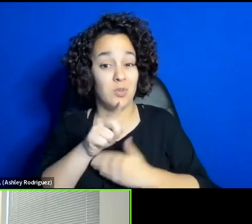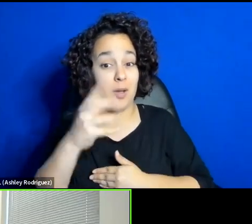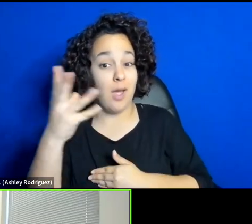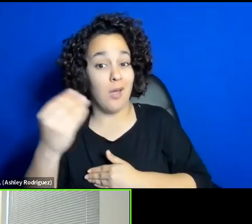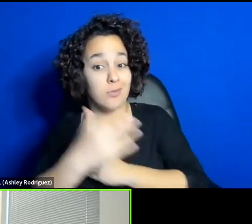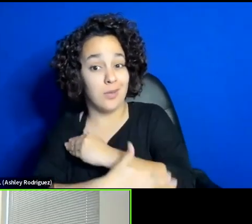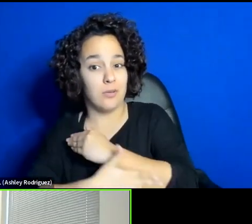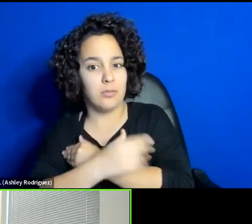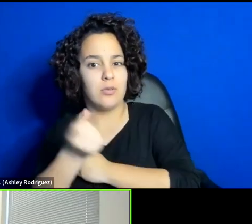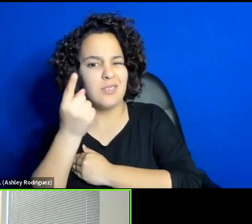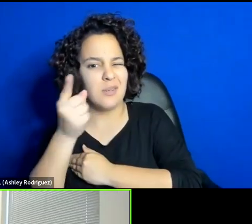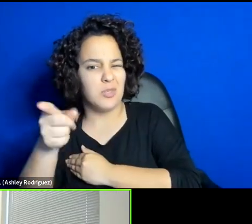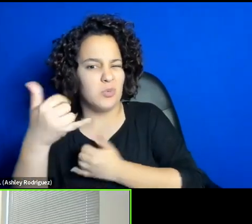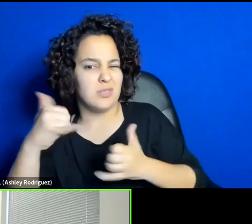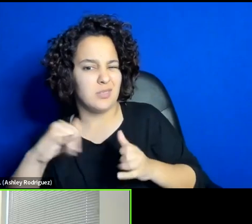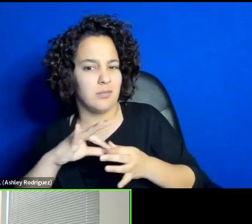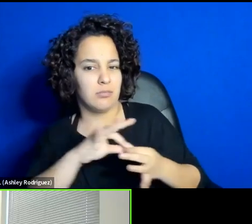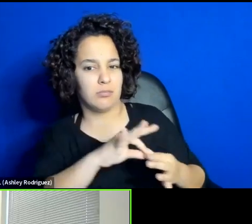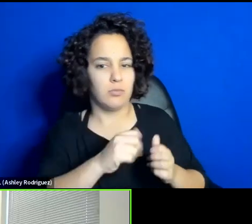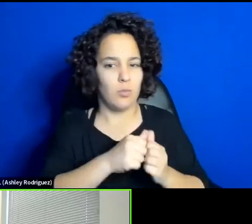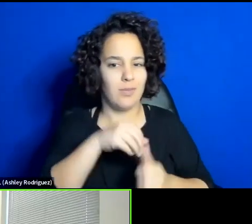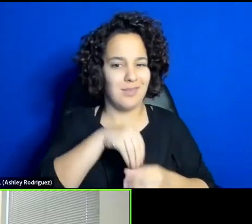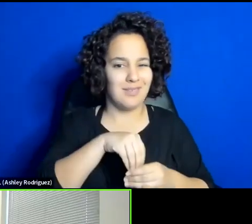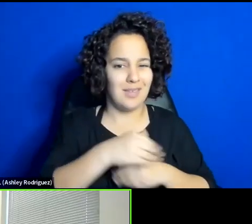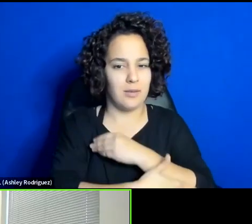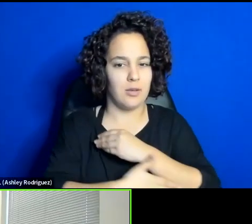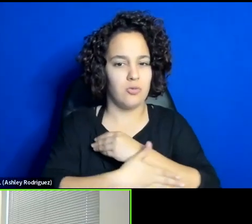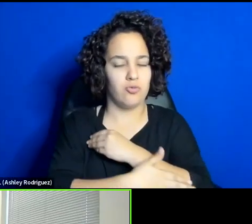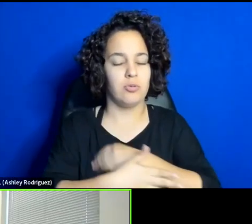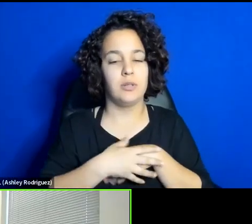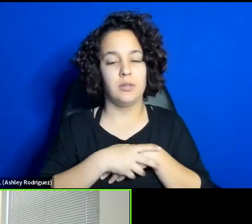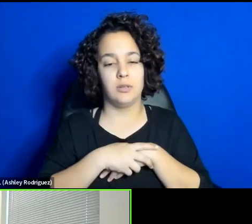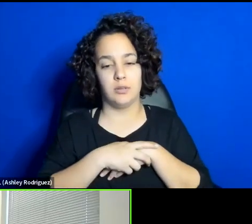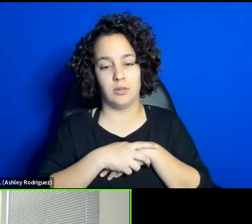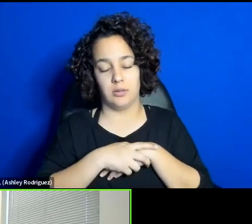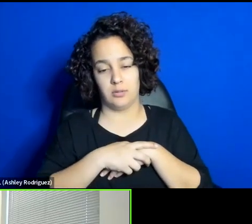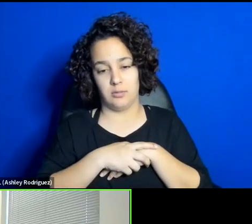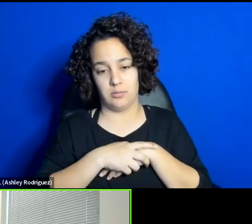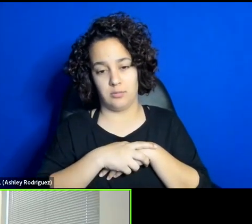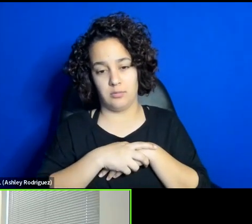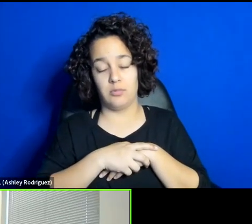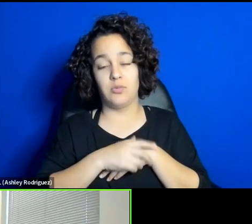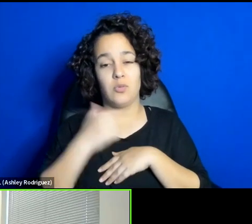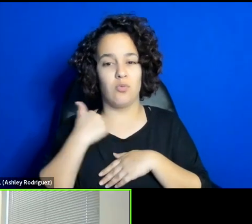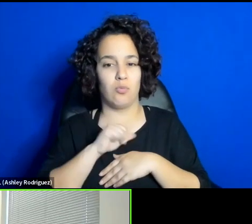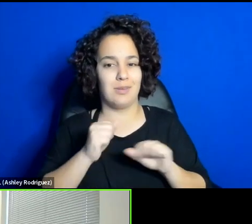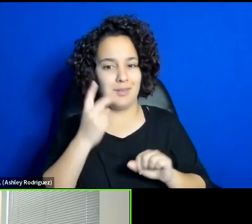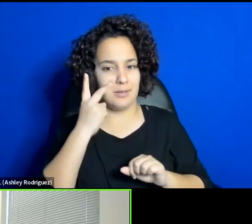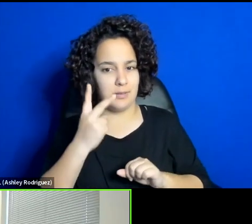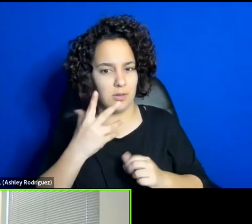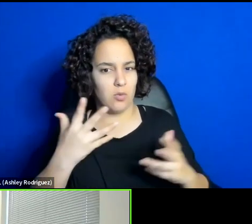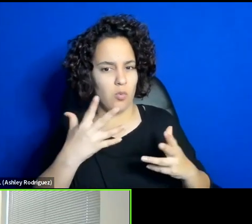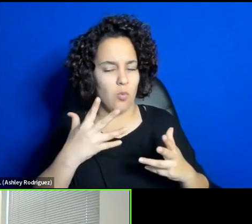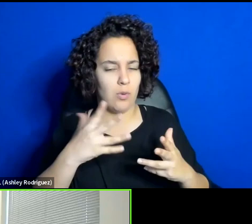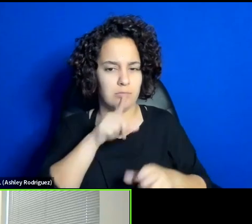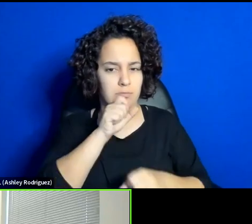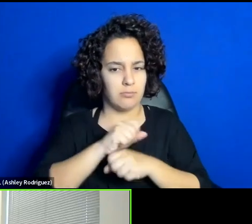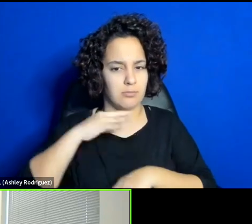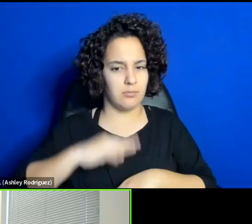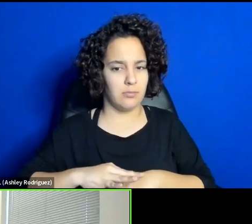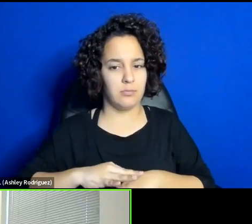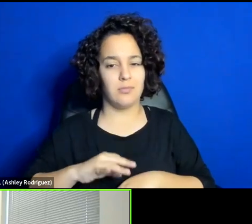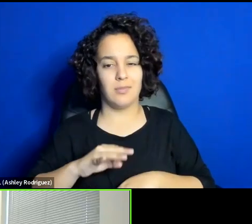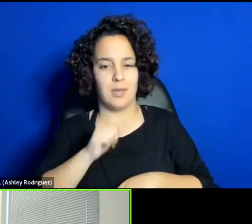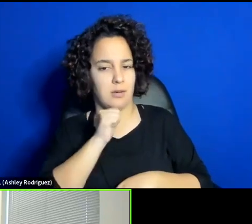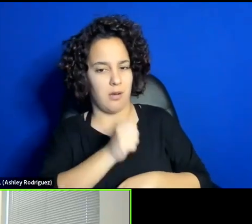with inside. Dr. that we could actually know what could be useful rather than harmful and what